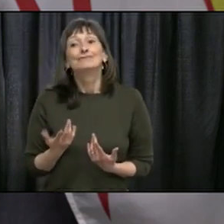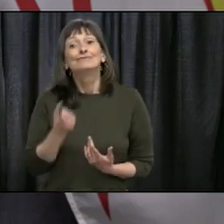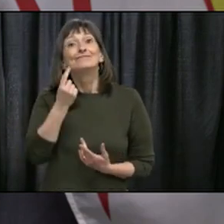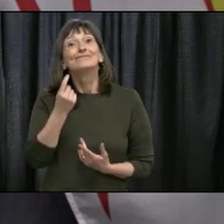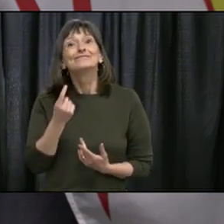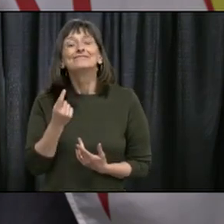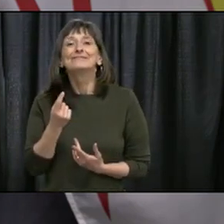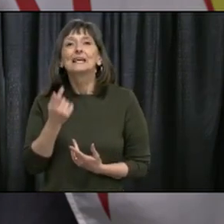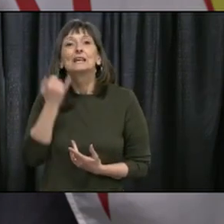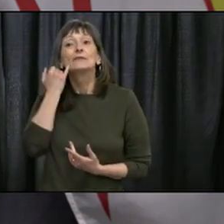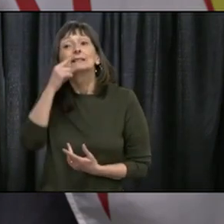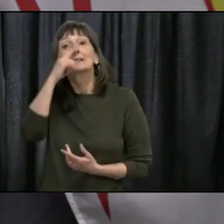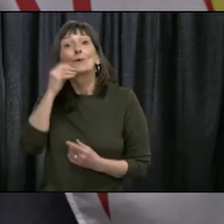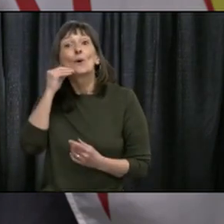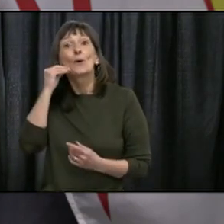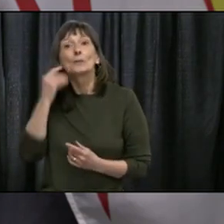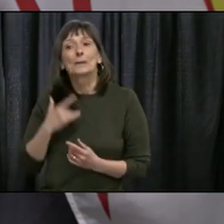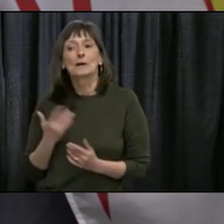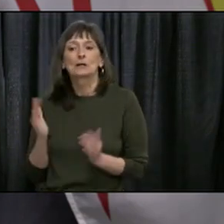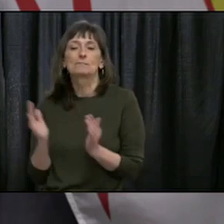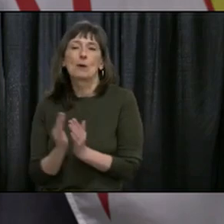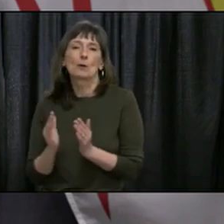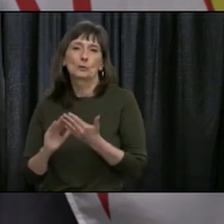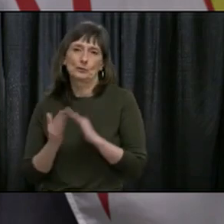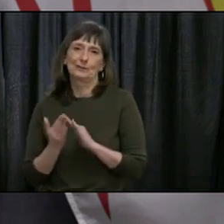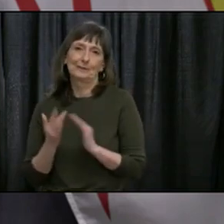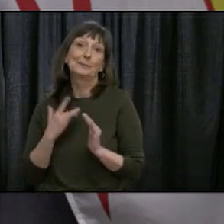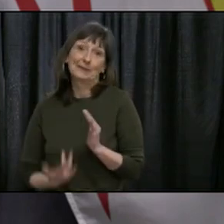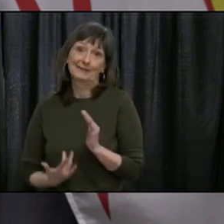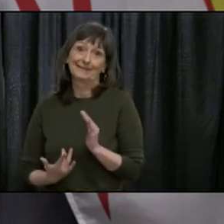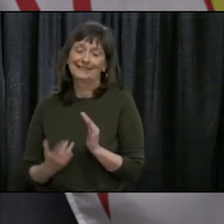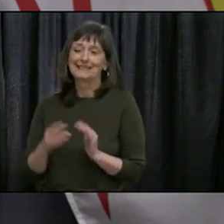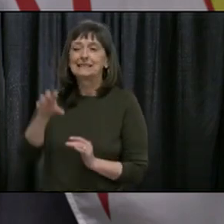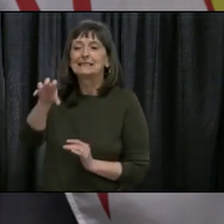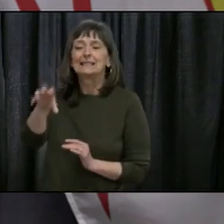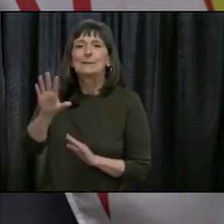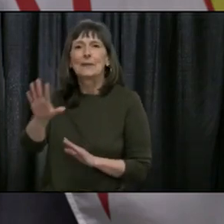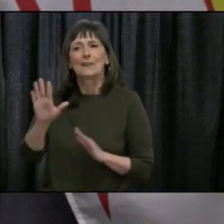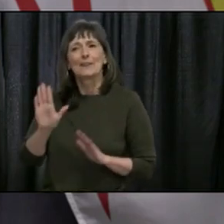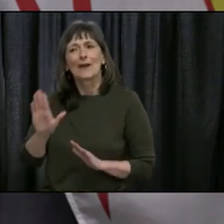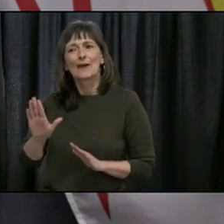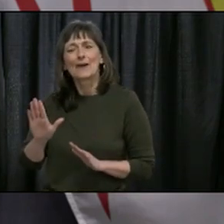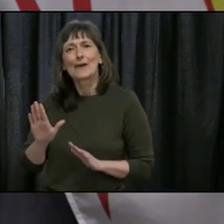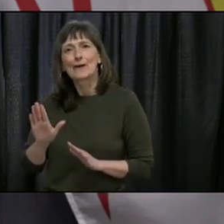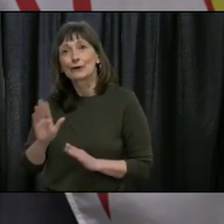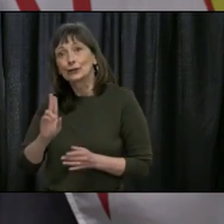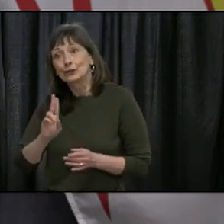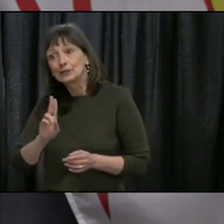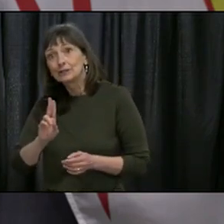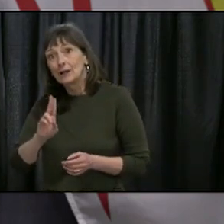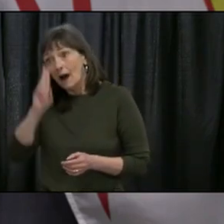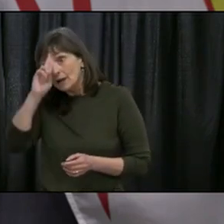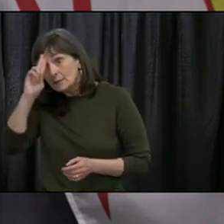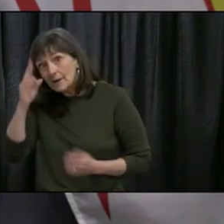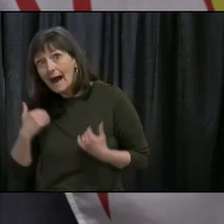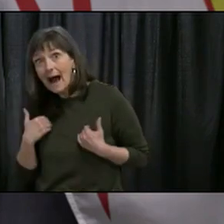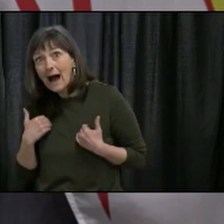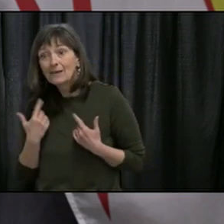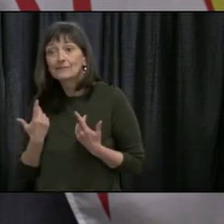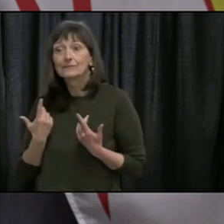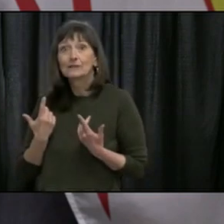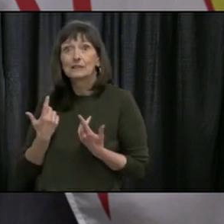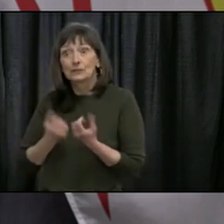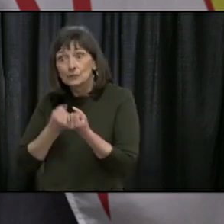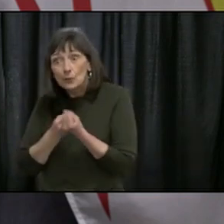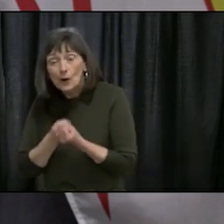may have different health care infrastructure and you have to be concerned if you were to go there and become sick what